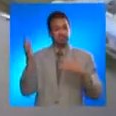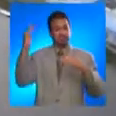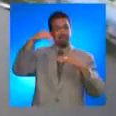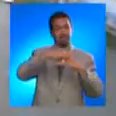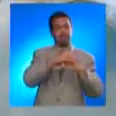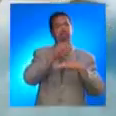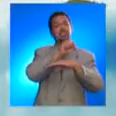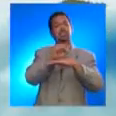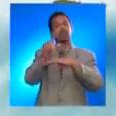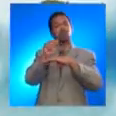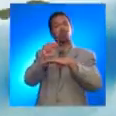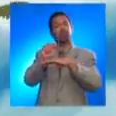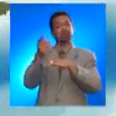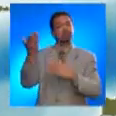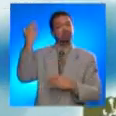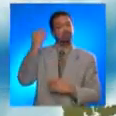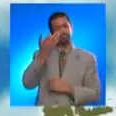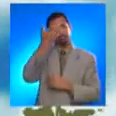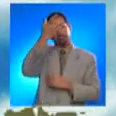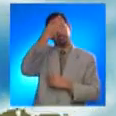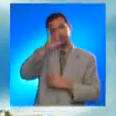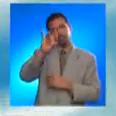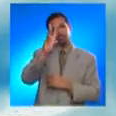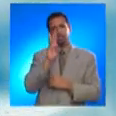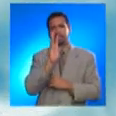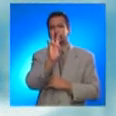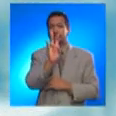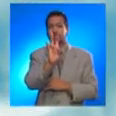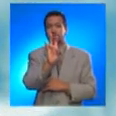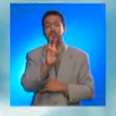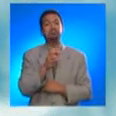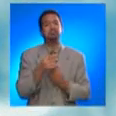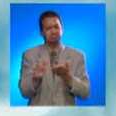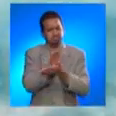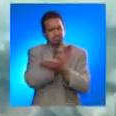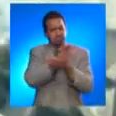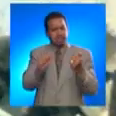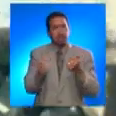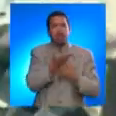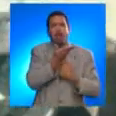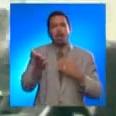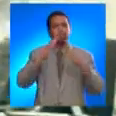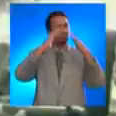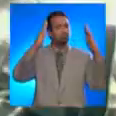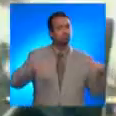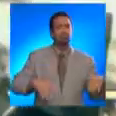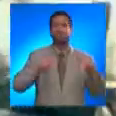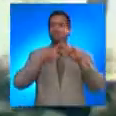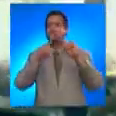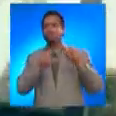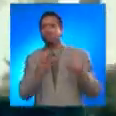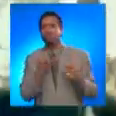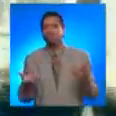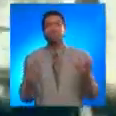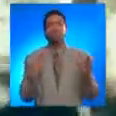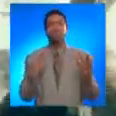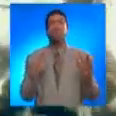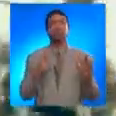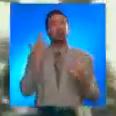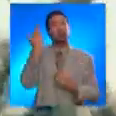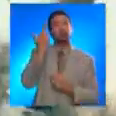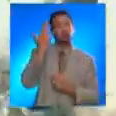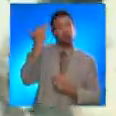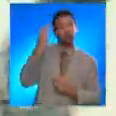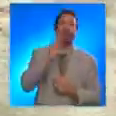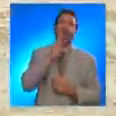Thomas in 1867, following the powerful earthquake in the Virgin Island Basin. When the tsunami hits the coast, direct